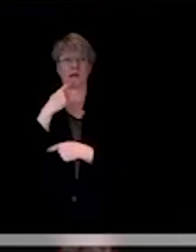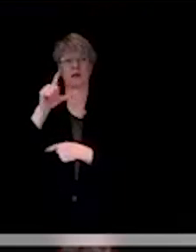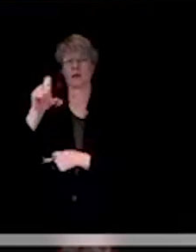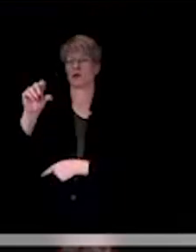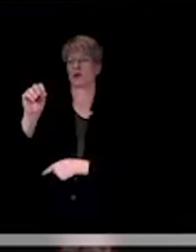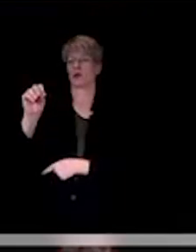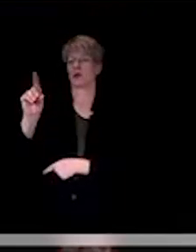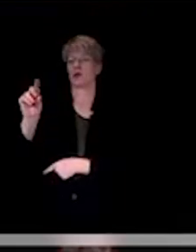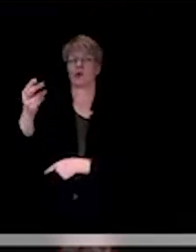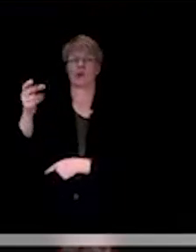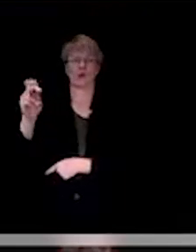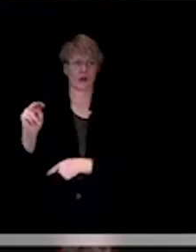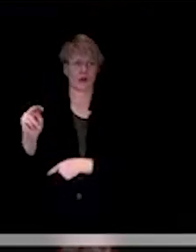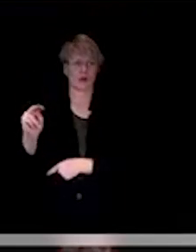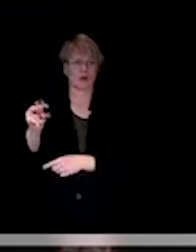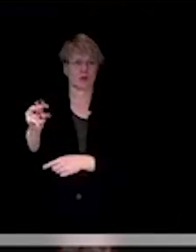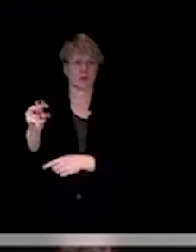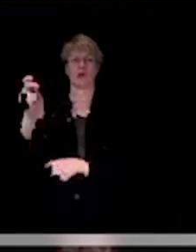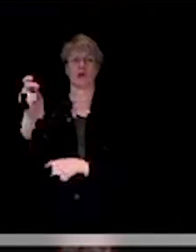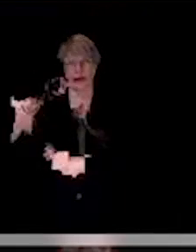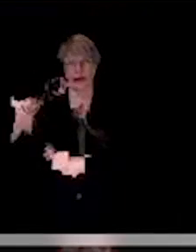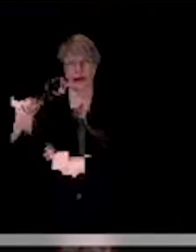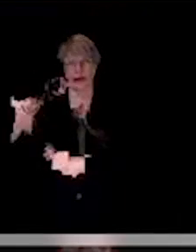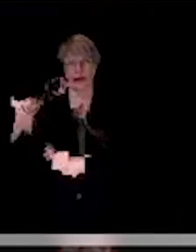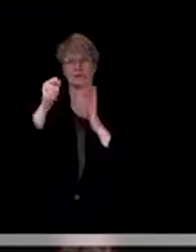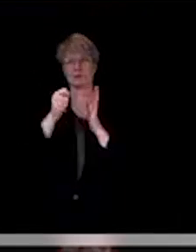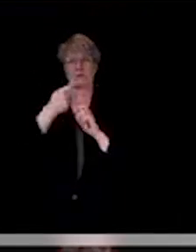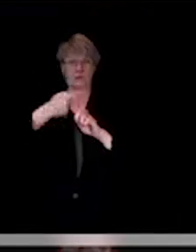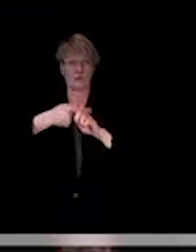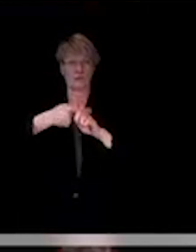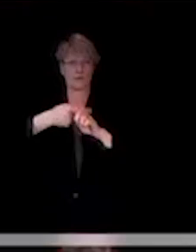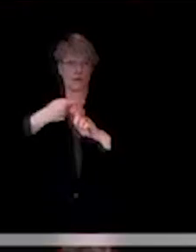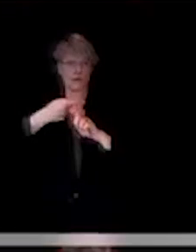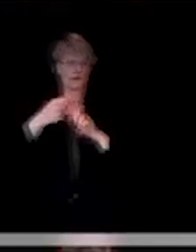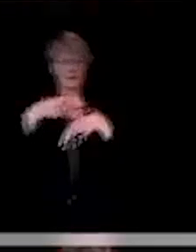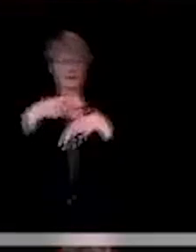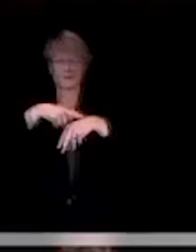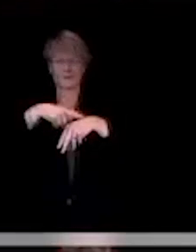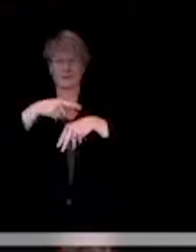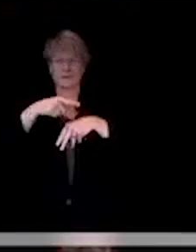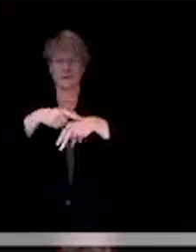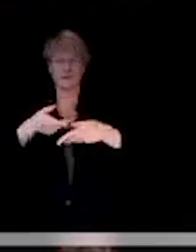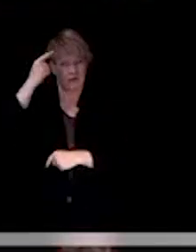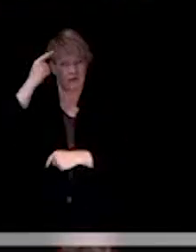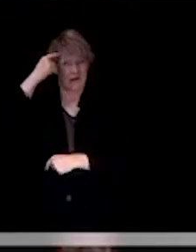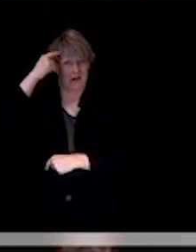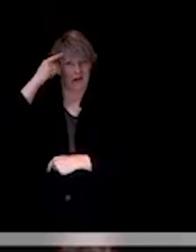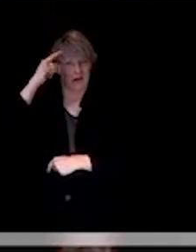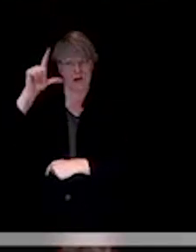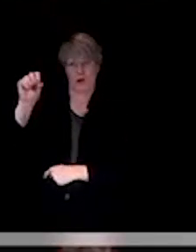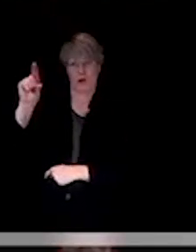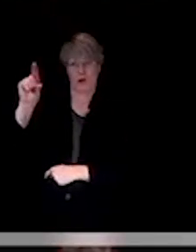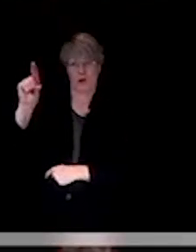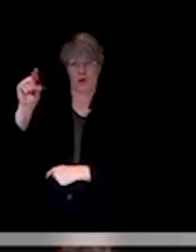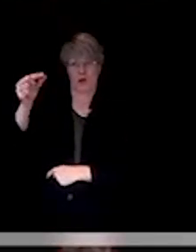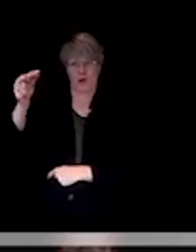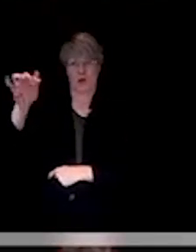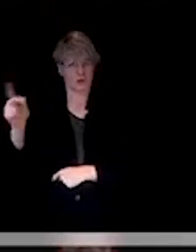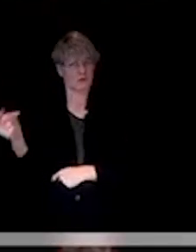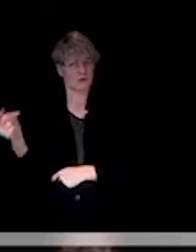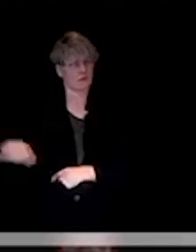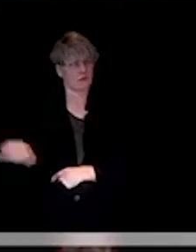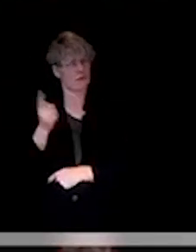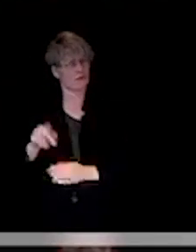Can you say how long that's been allowed to open? Because I thought lodging was always okay under certain guidelines.